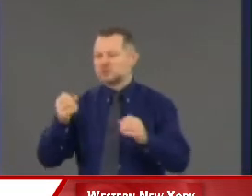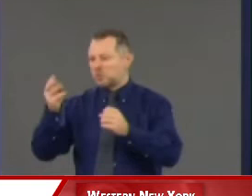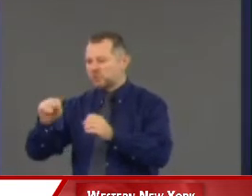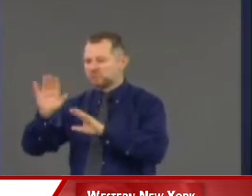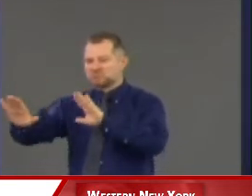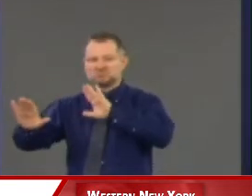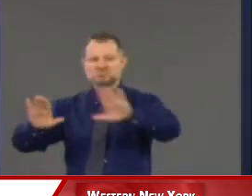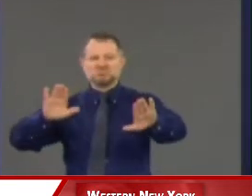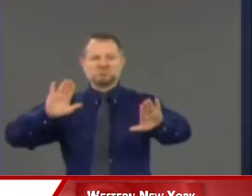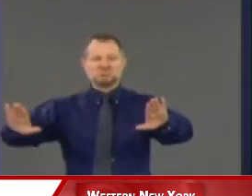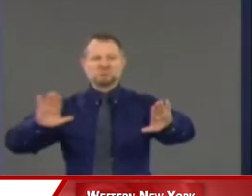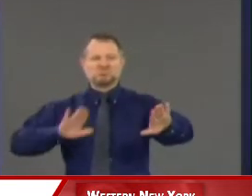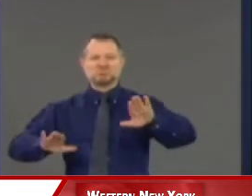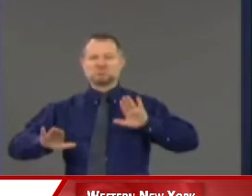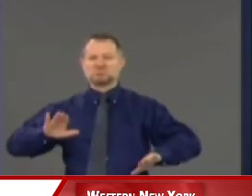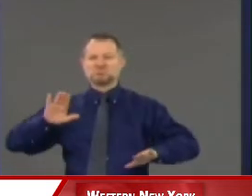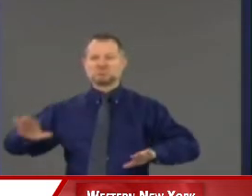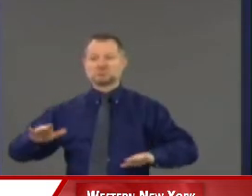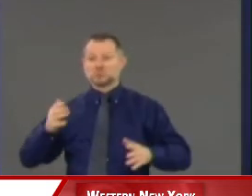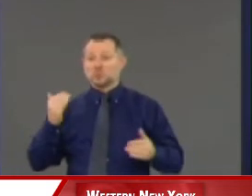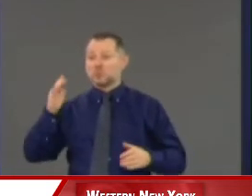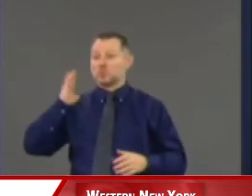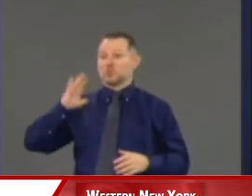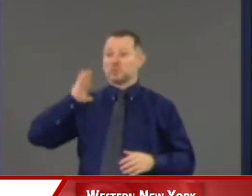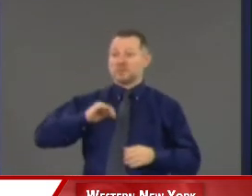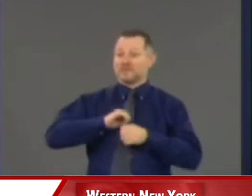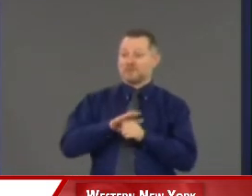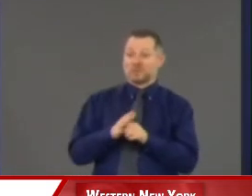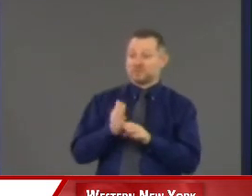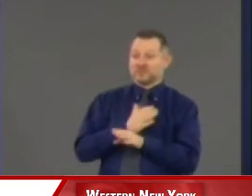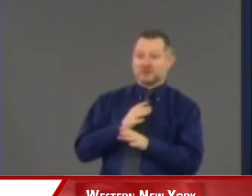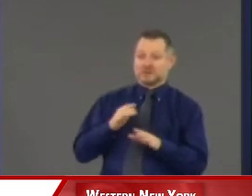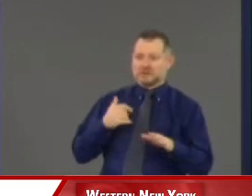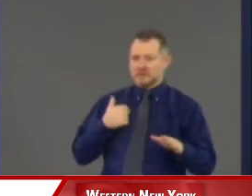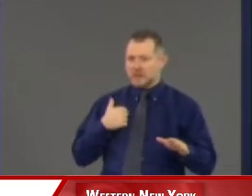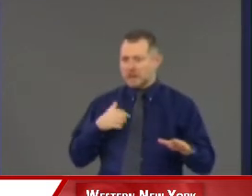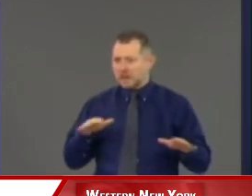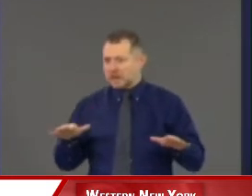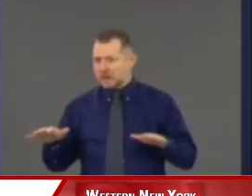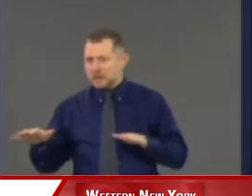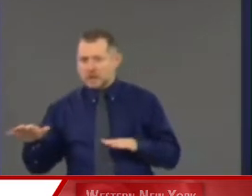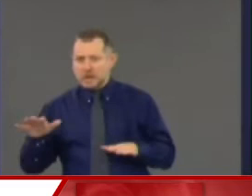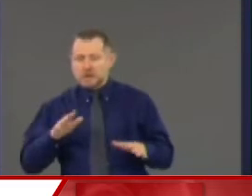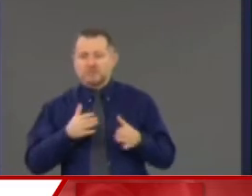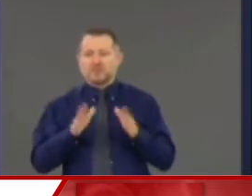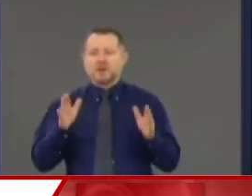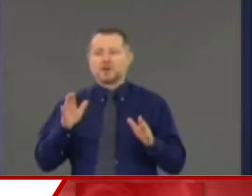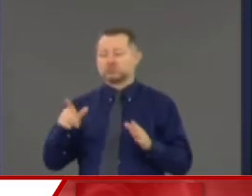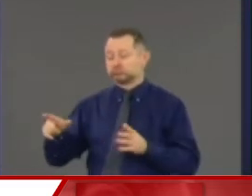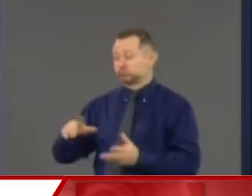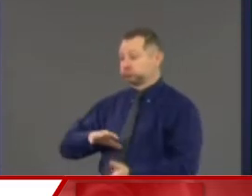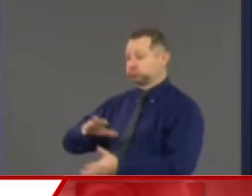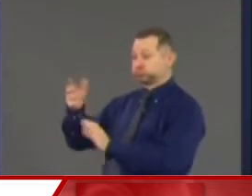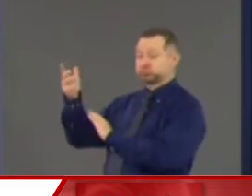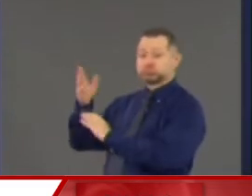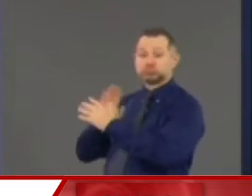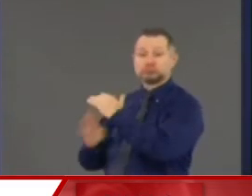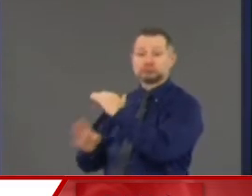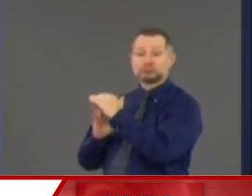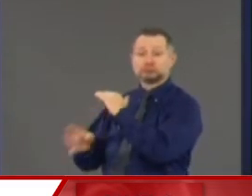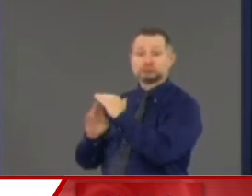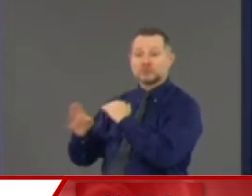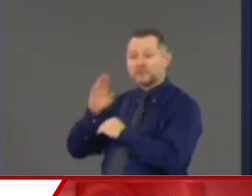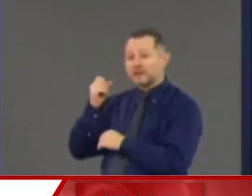What we were forced to do, because when you have a public health crisis, let's say New York City, you can't just say to those 11